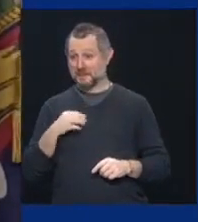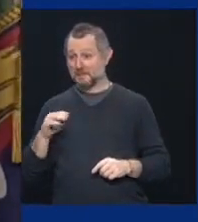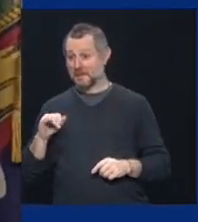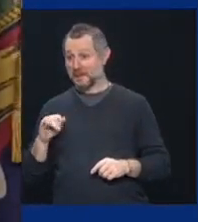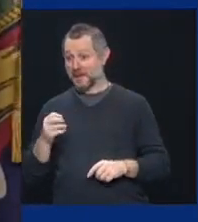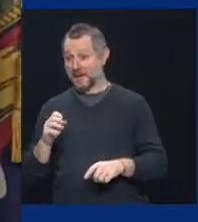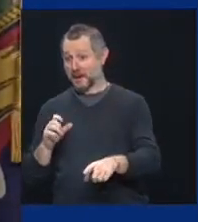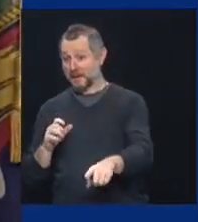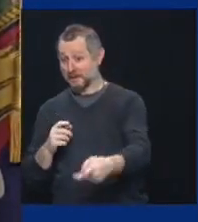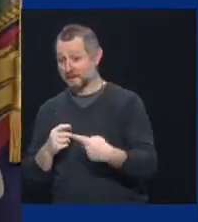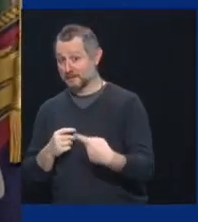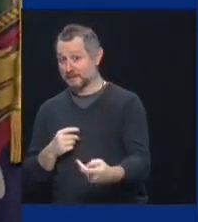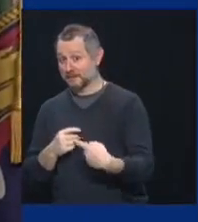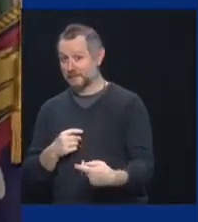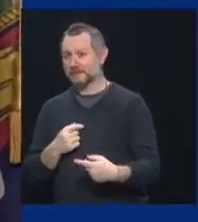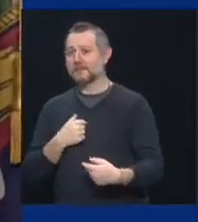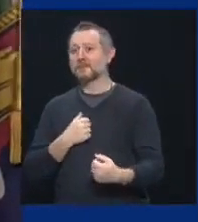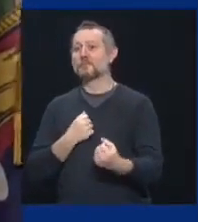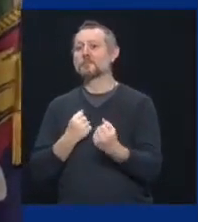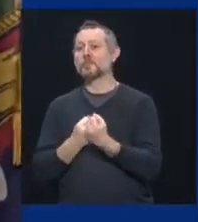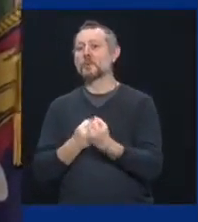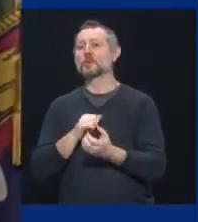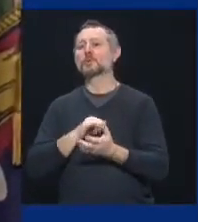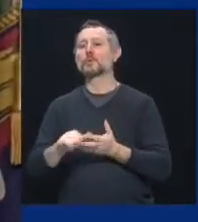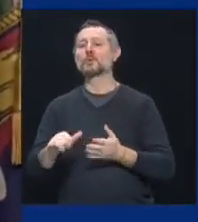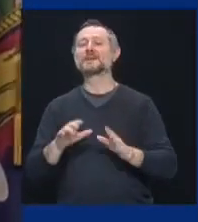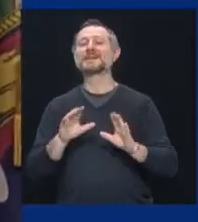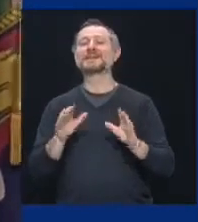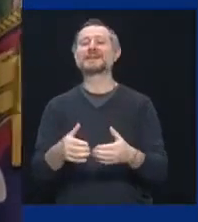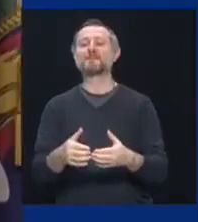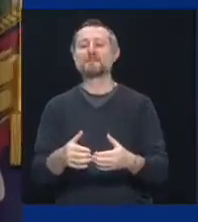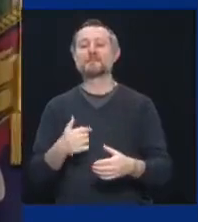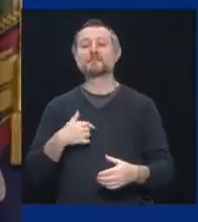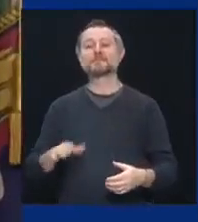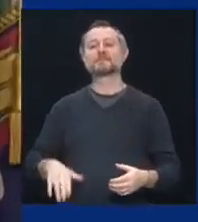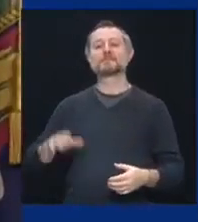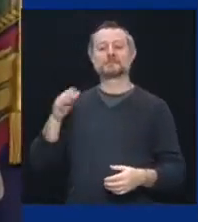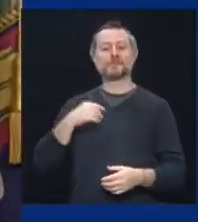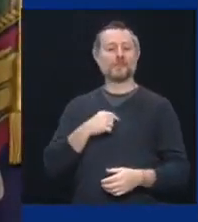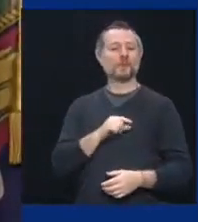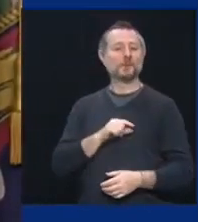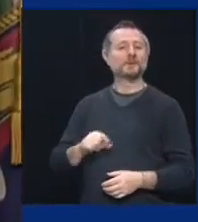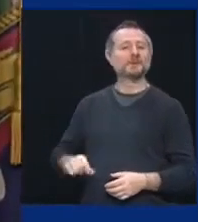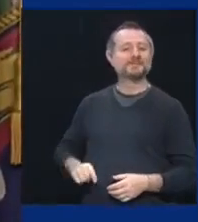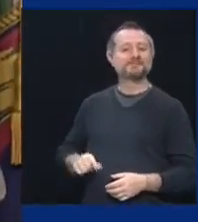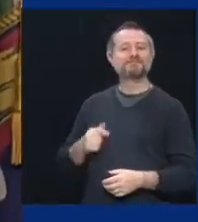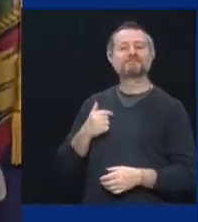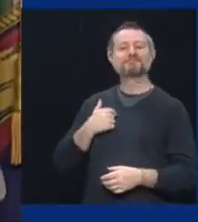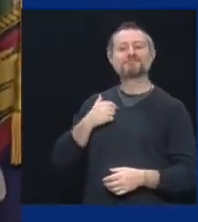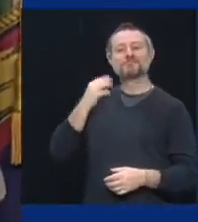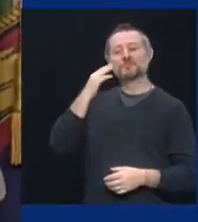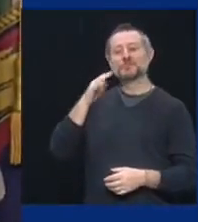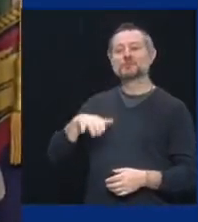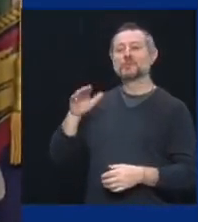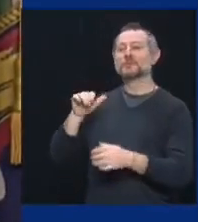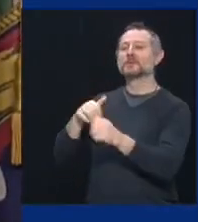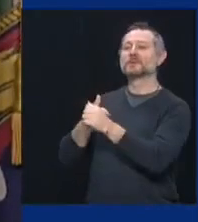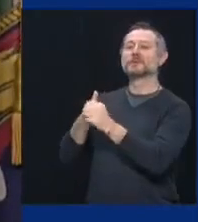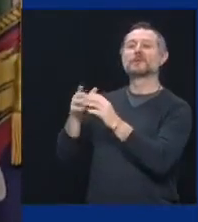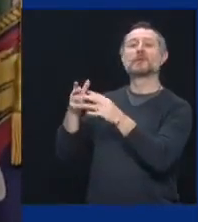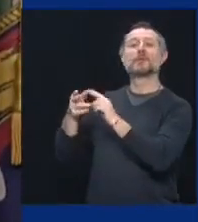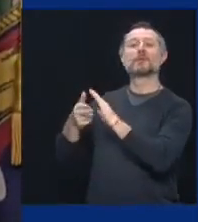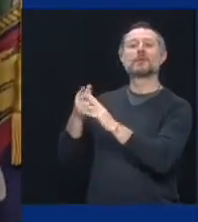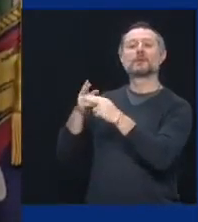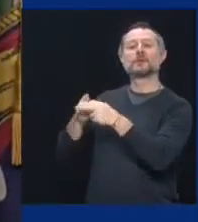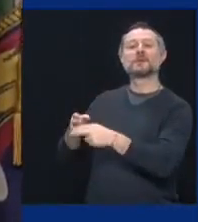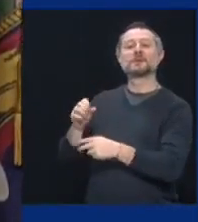York teams, all right? I'm a Queens boy, grew up behind what was called Shea Stadium at the time,